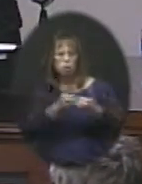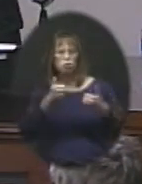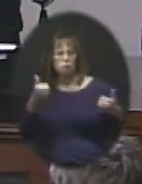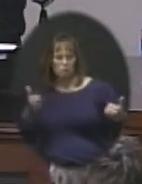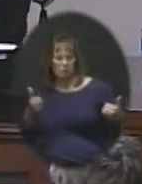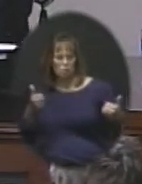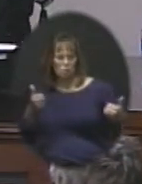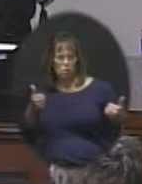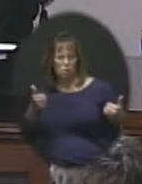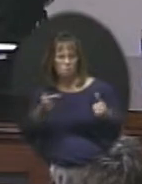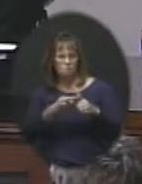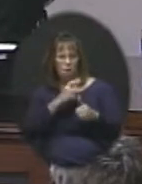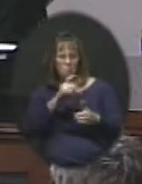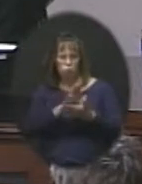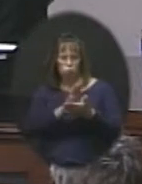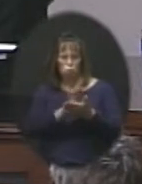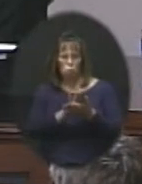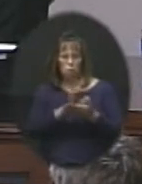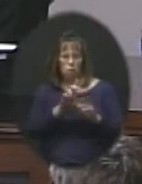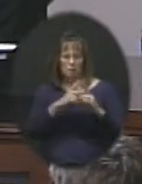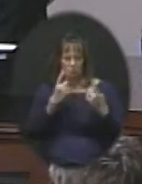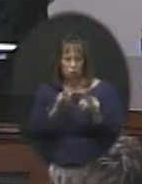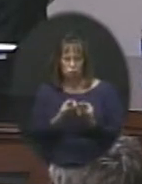separate entities from the school district.